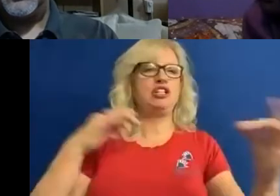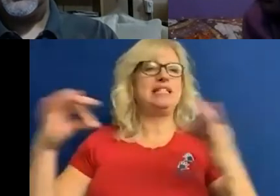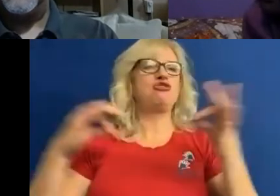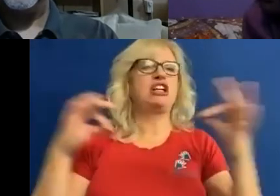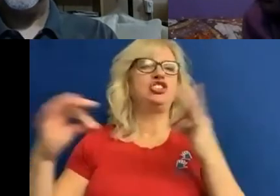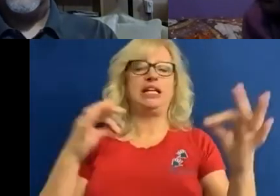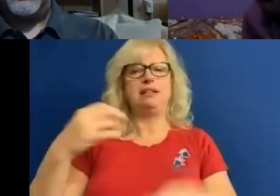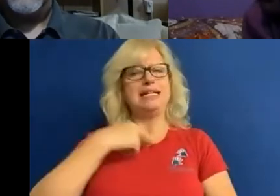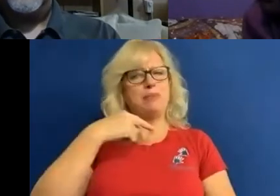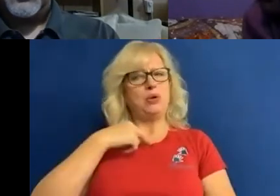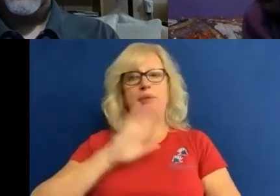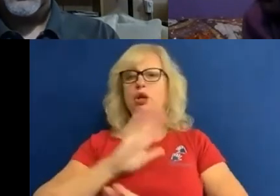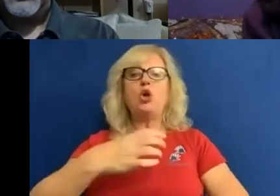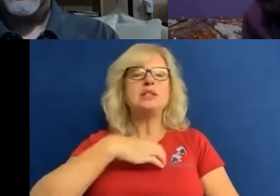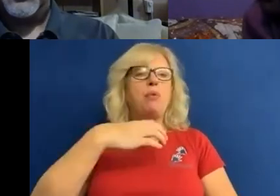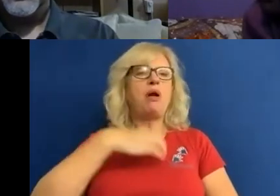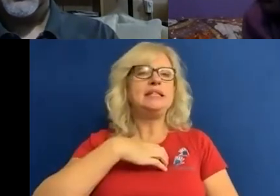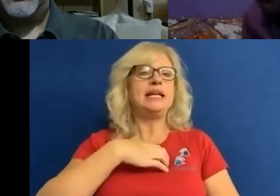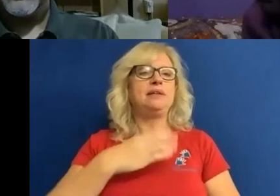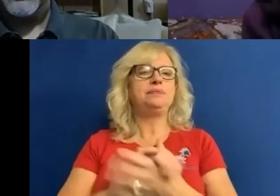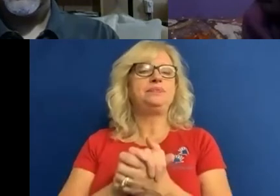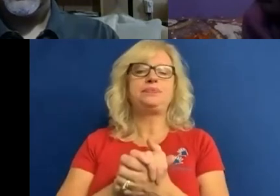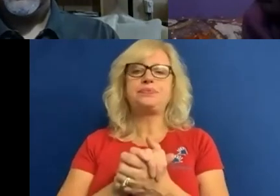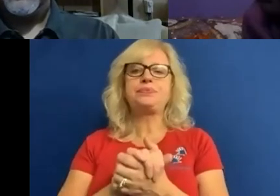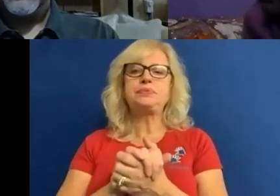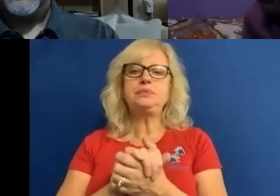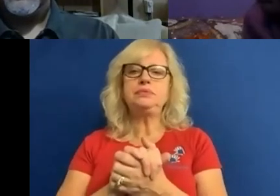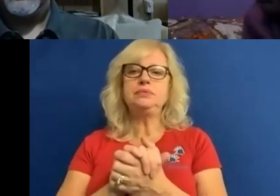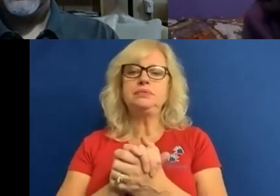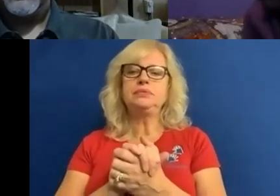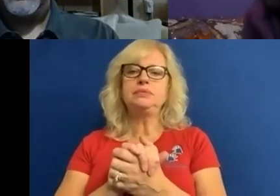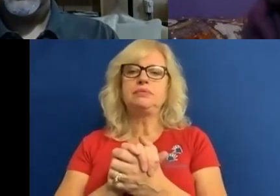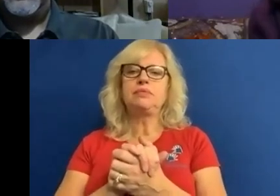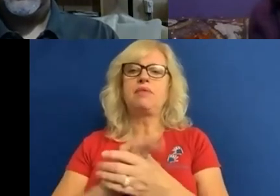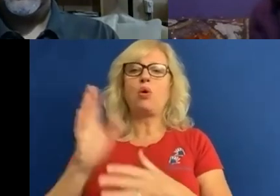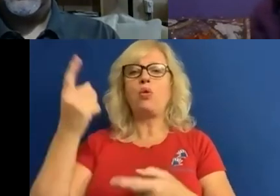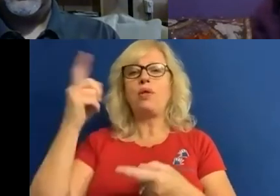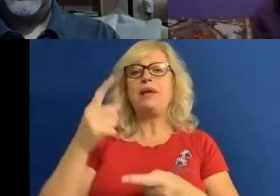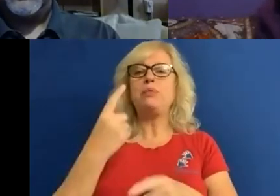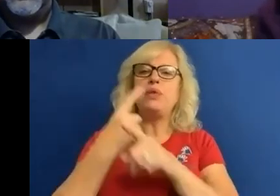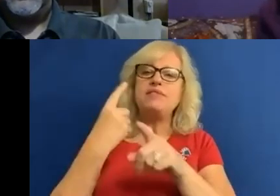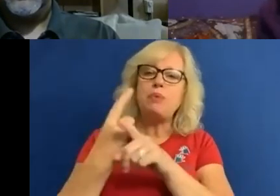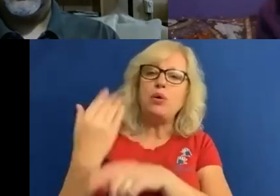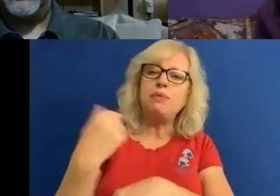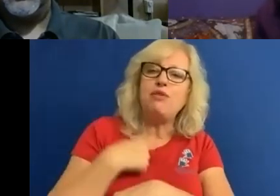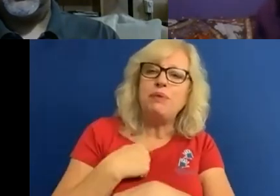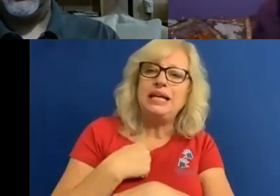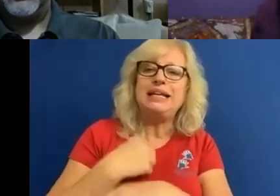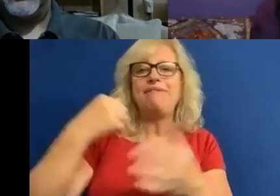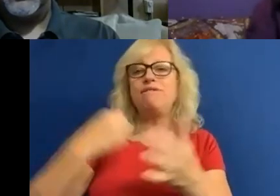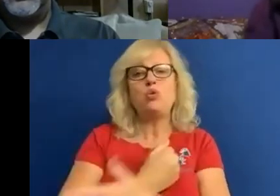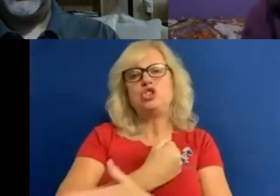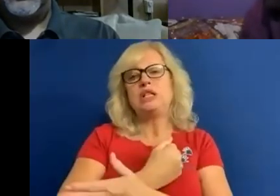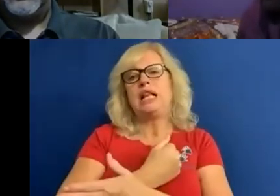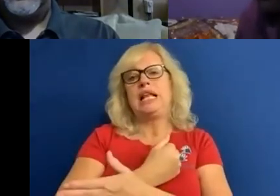not surprising, as previously mentioned by all the people that have spoken before me. It is unfortunately quite par